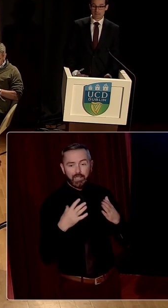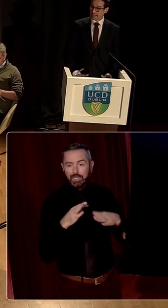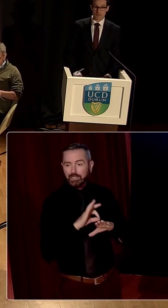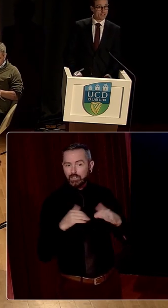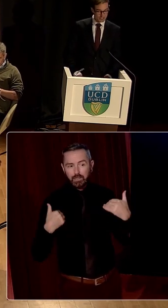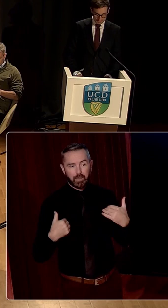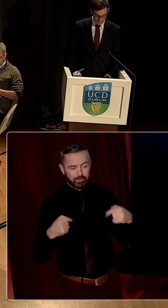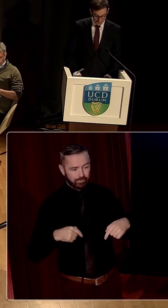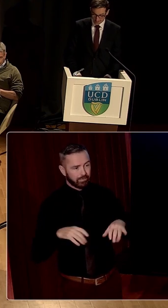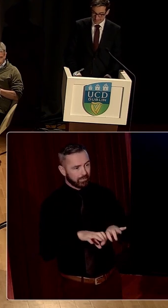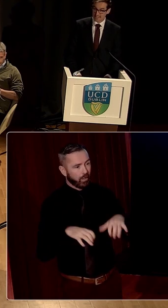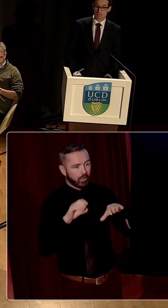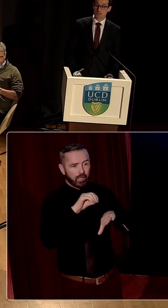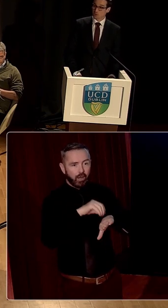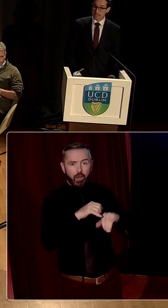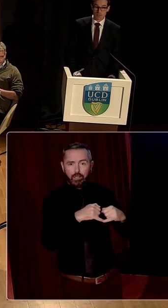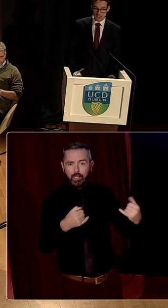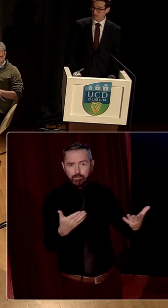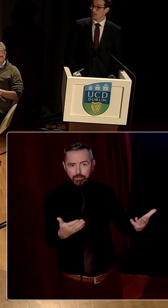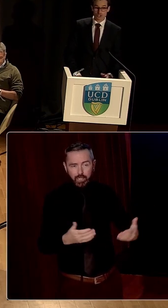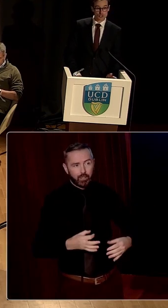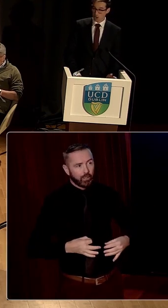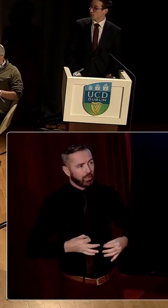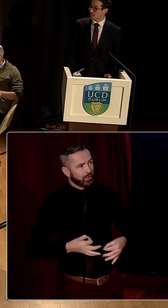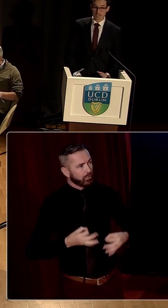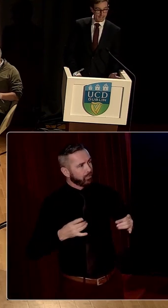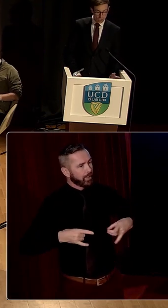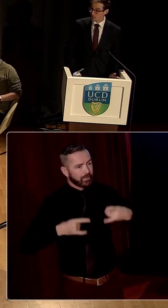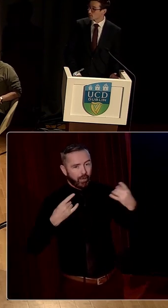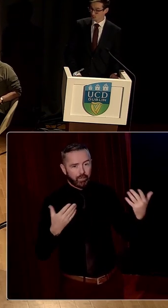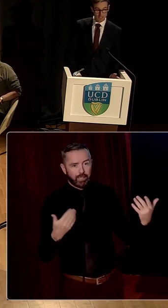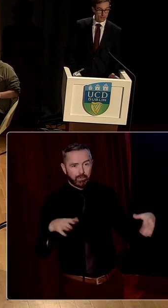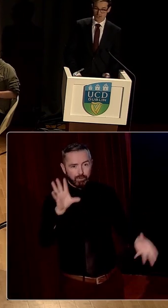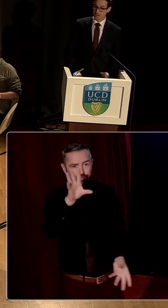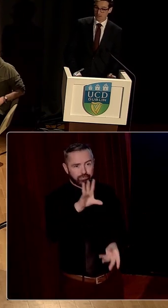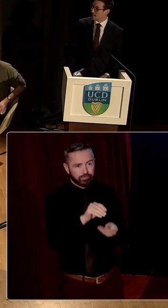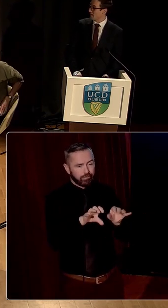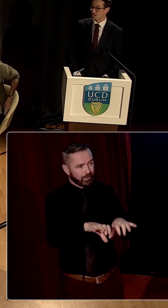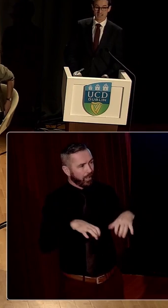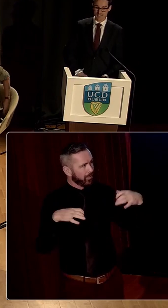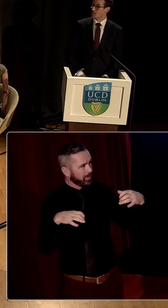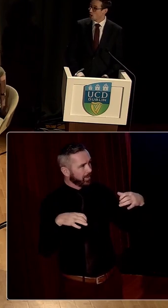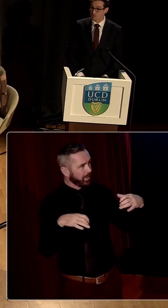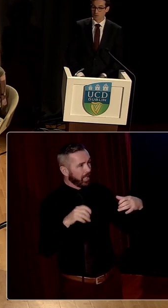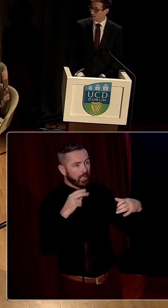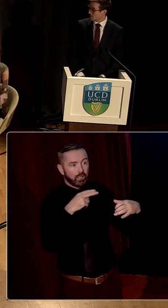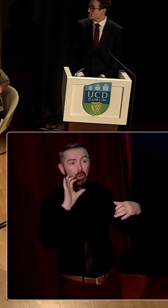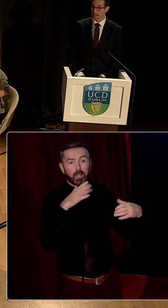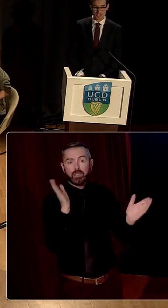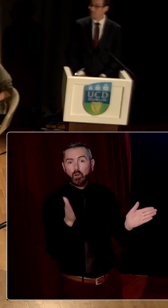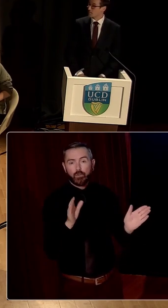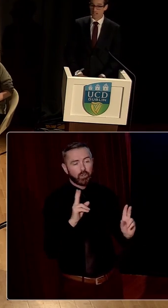Ladies and gentlemen, here in the audience and online, it is my great pleasure to draw this conference to a close. Not my great pleasure because it's